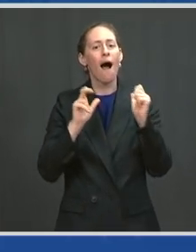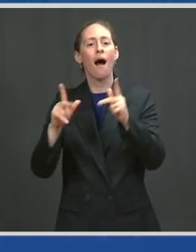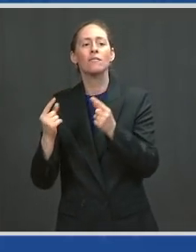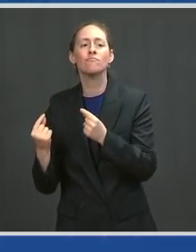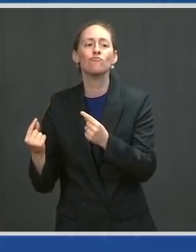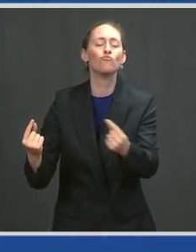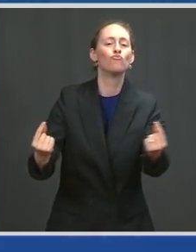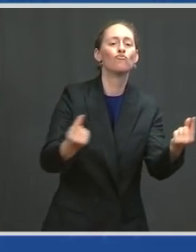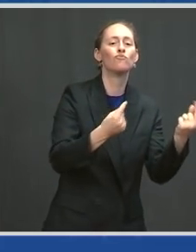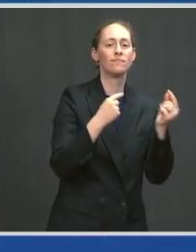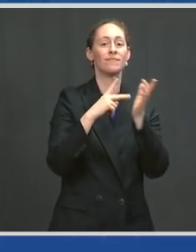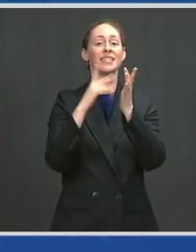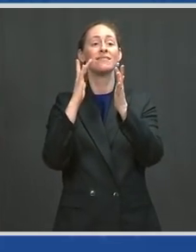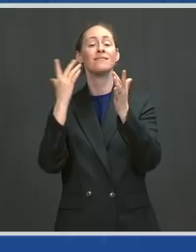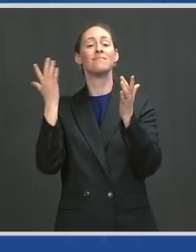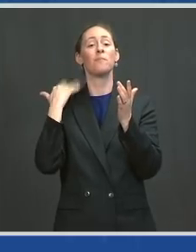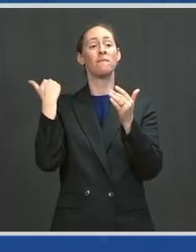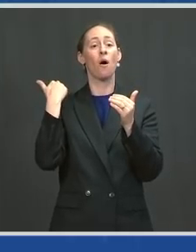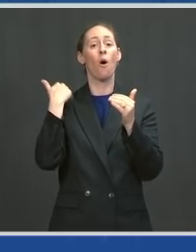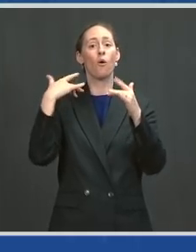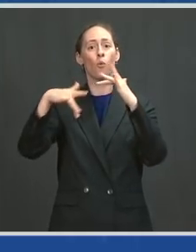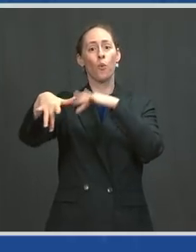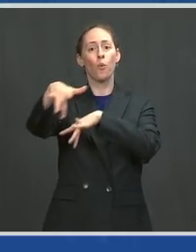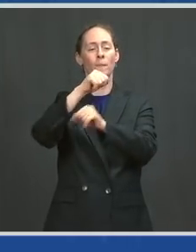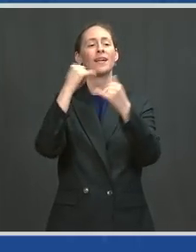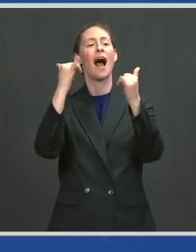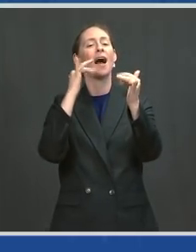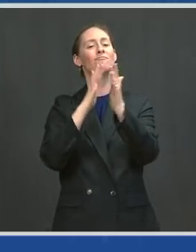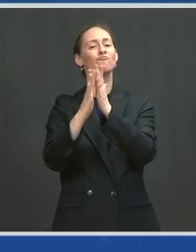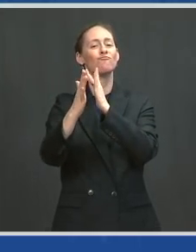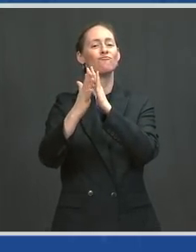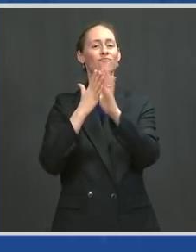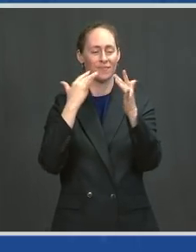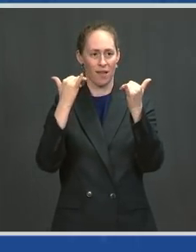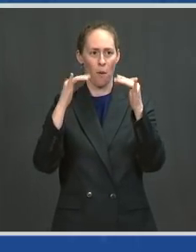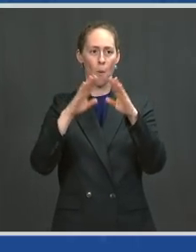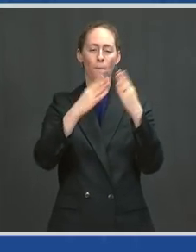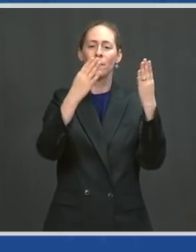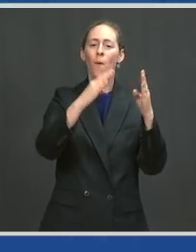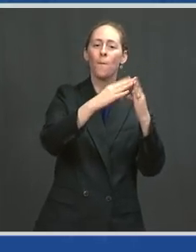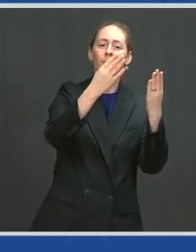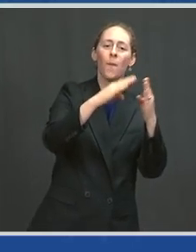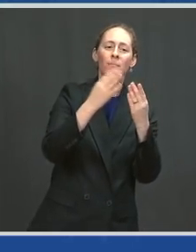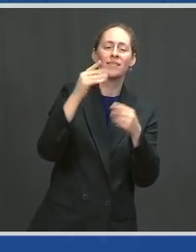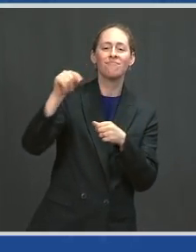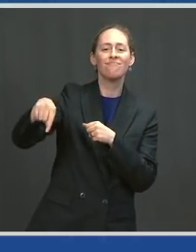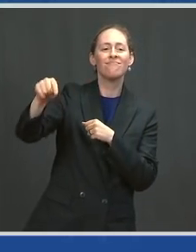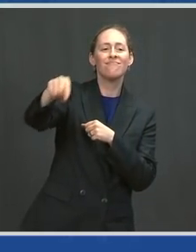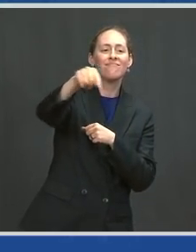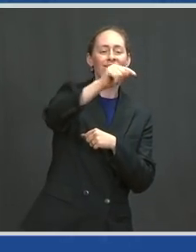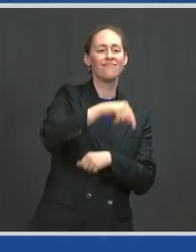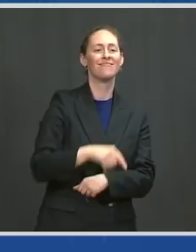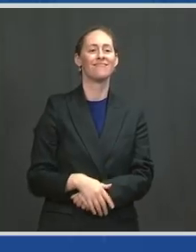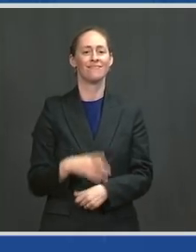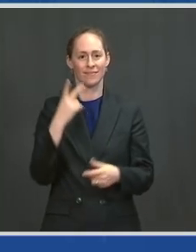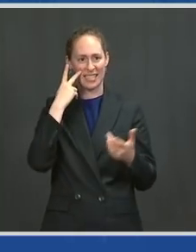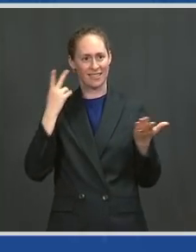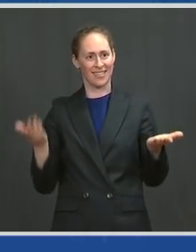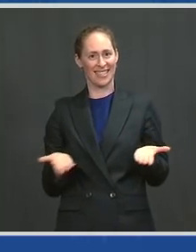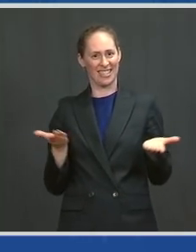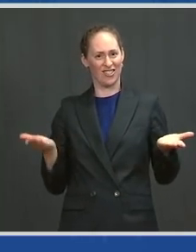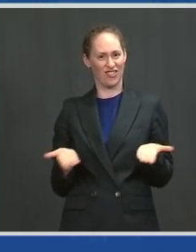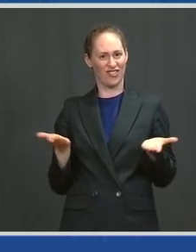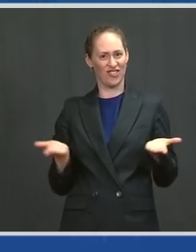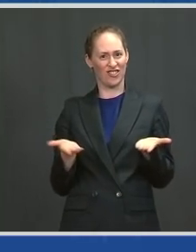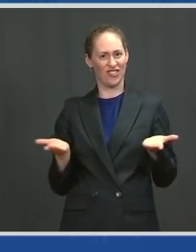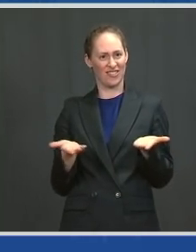hanging open signs on their front doors. And here, in the rock-climbing gym, we're greeted by another, and we're greeting one another